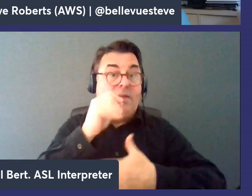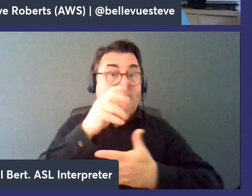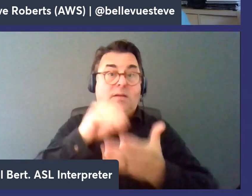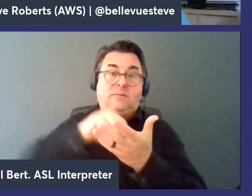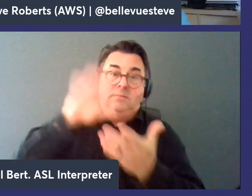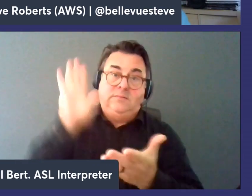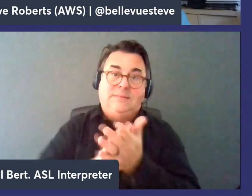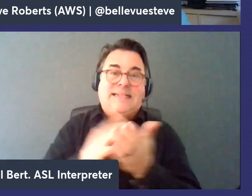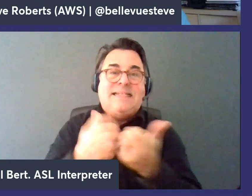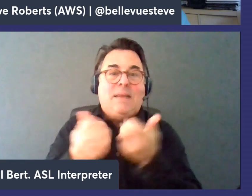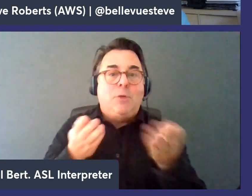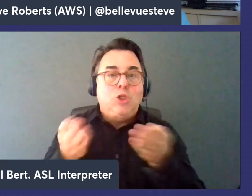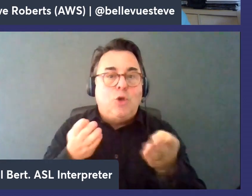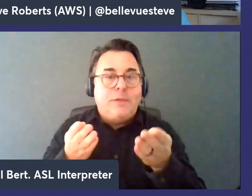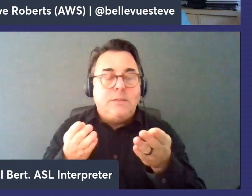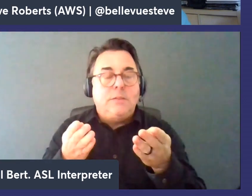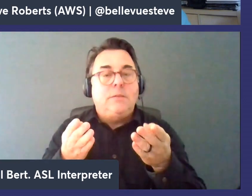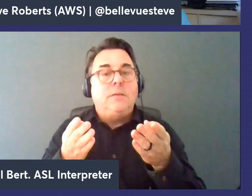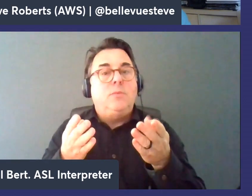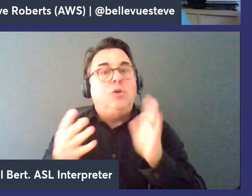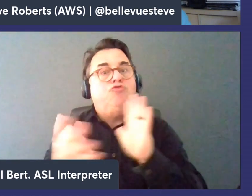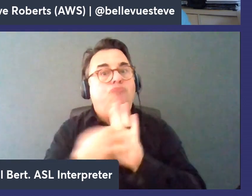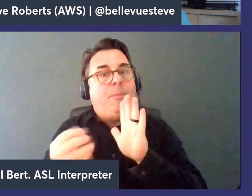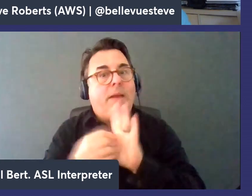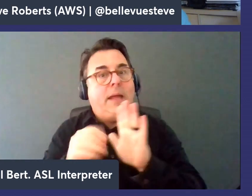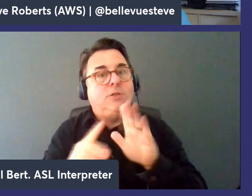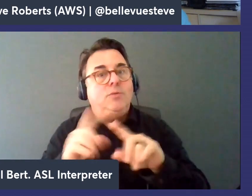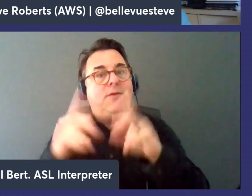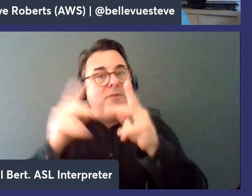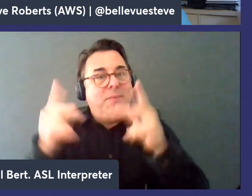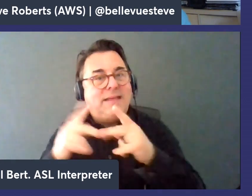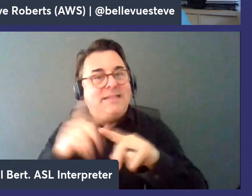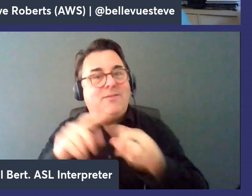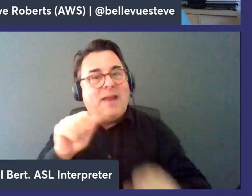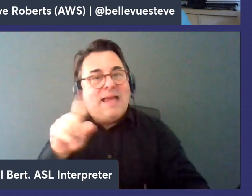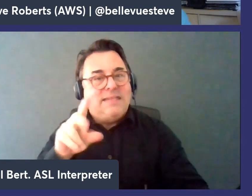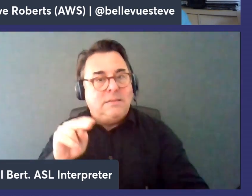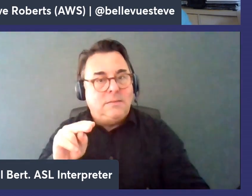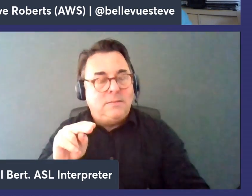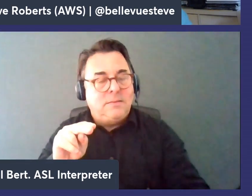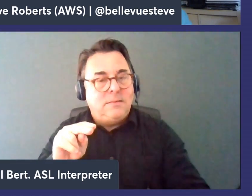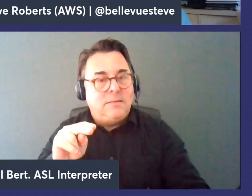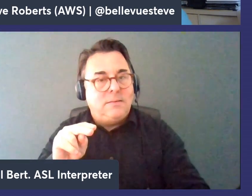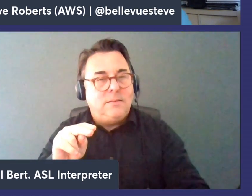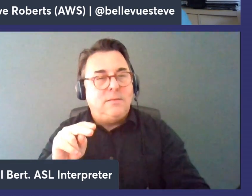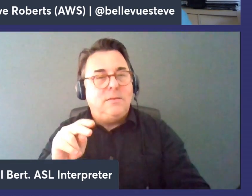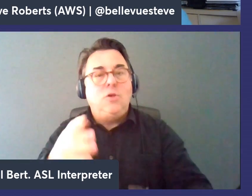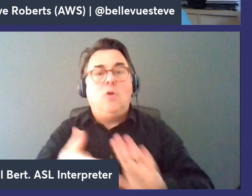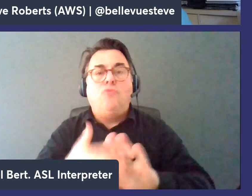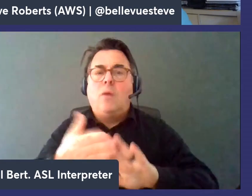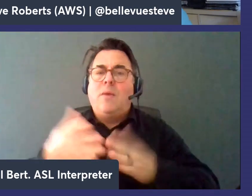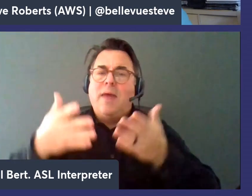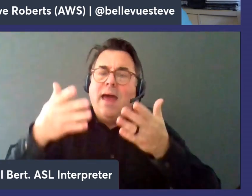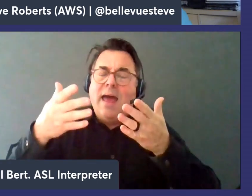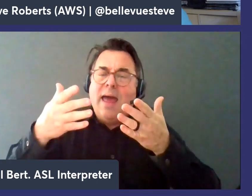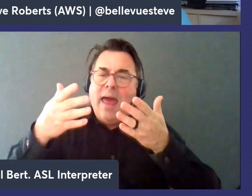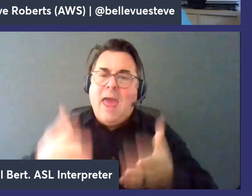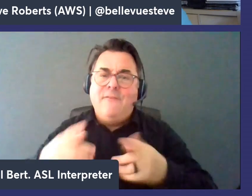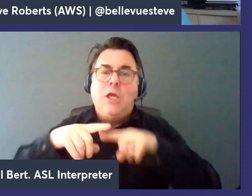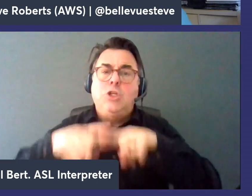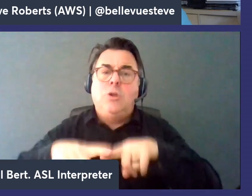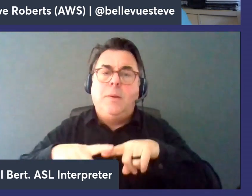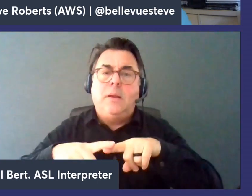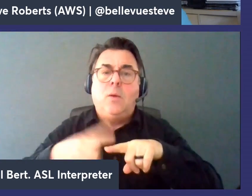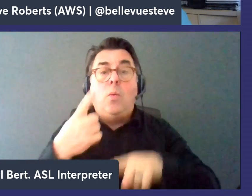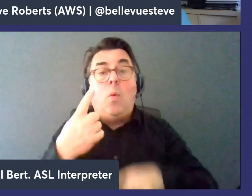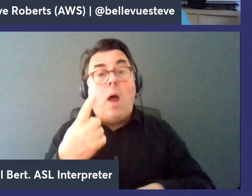on a separate service which is also replicating the data across multiple az's and so you could operate with high durability with just one node but if you